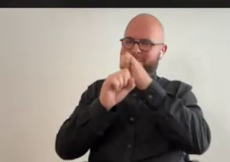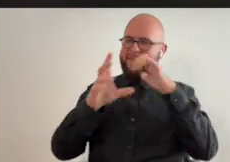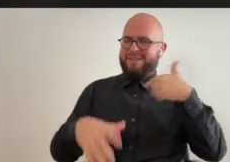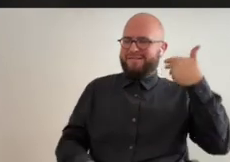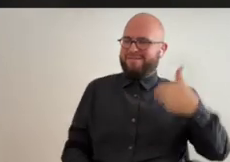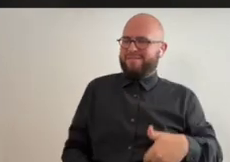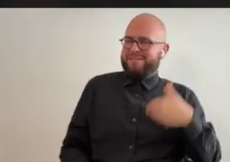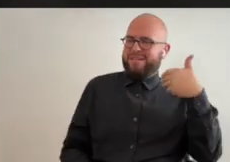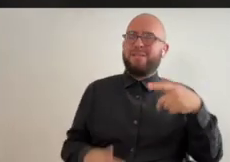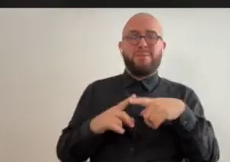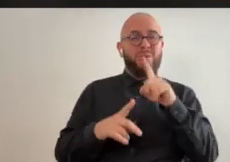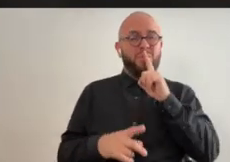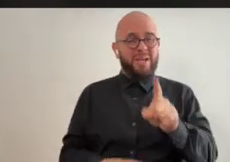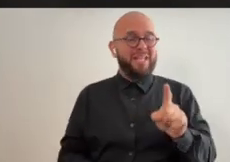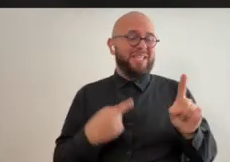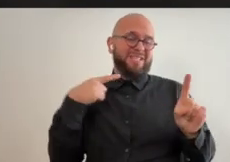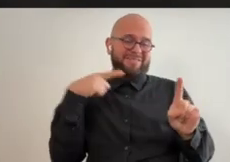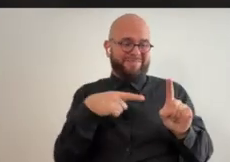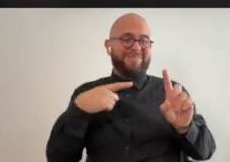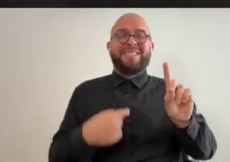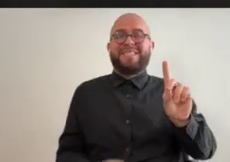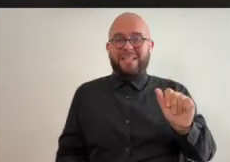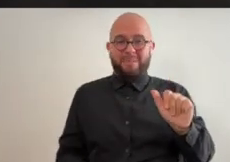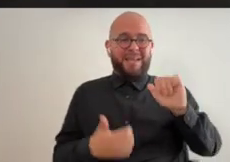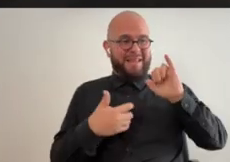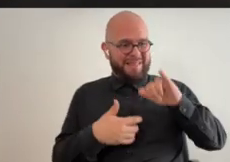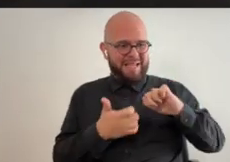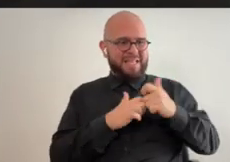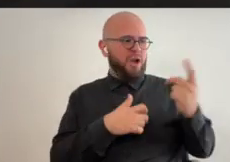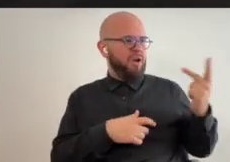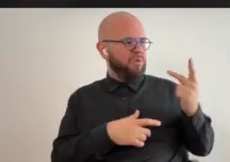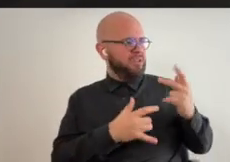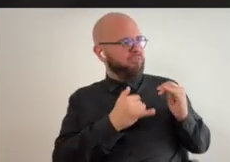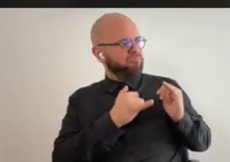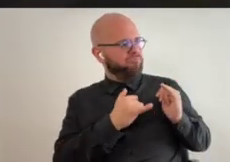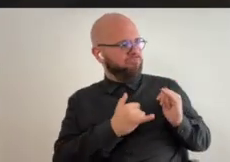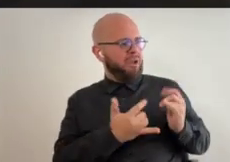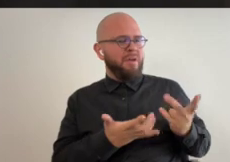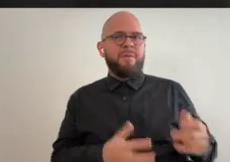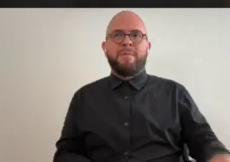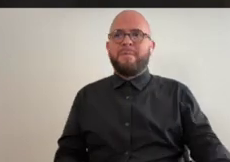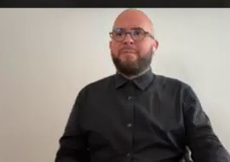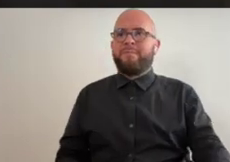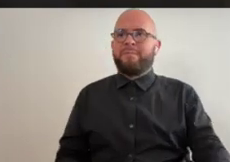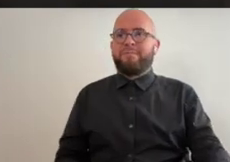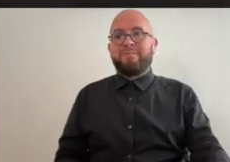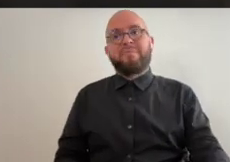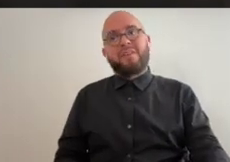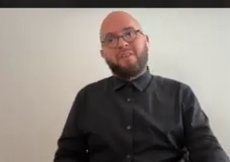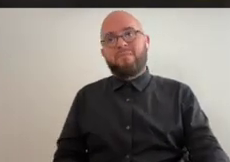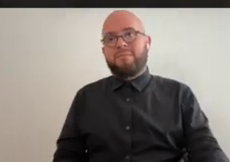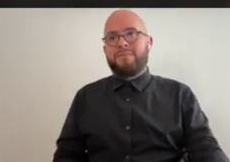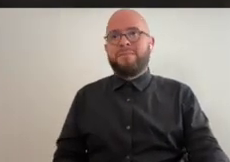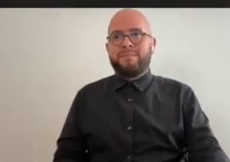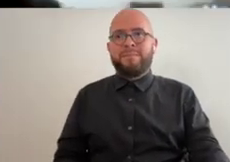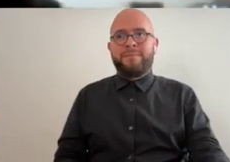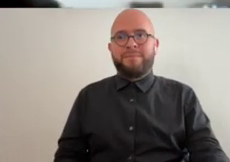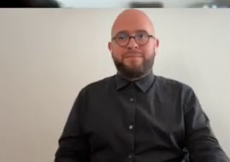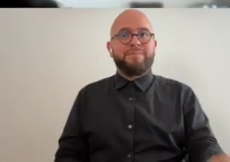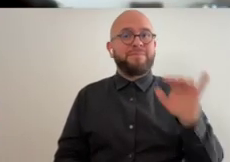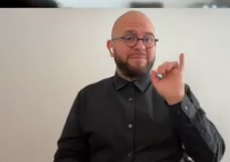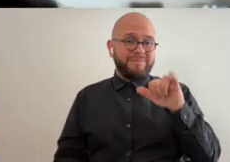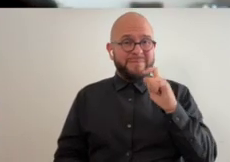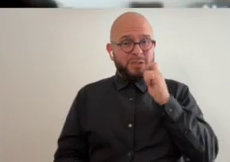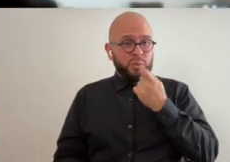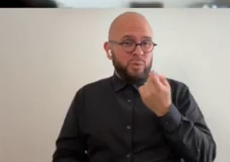to be and so yeah disability was what in the end you know where we found common ground so that's kind of